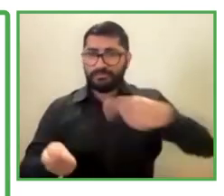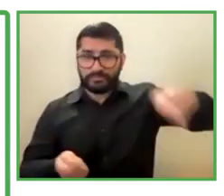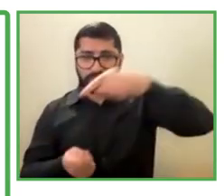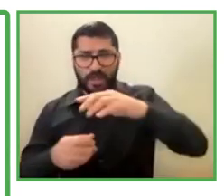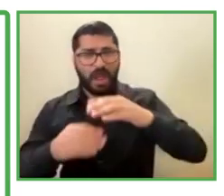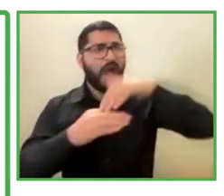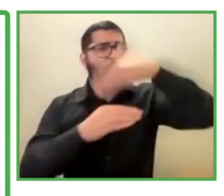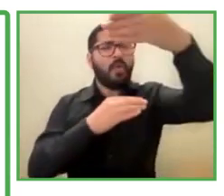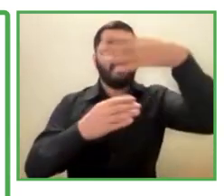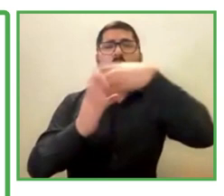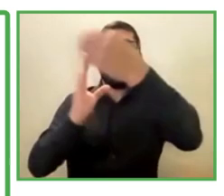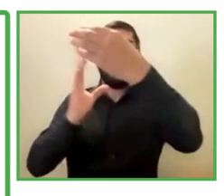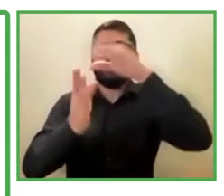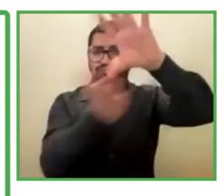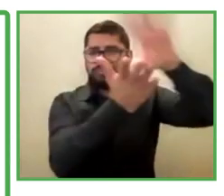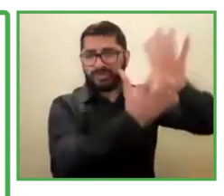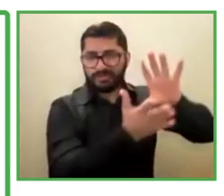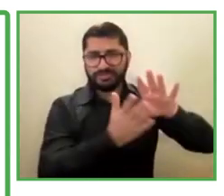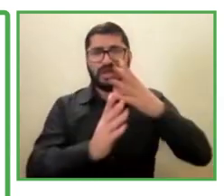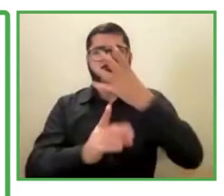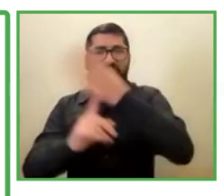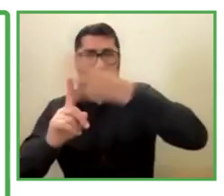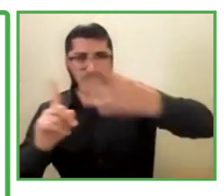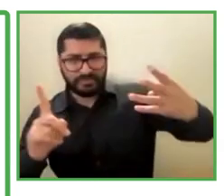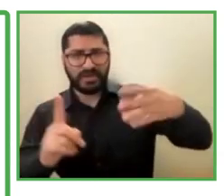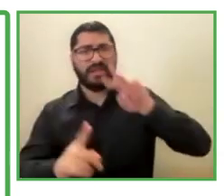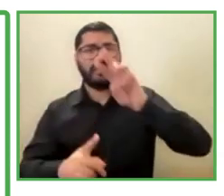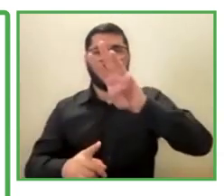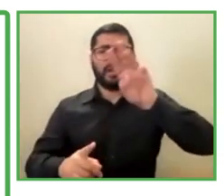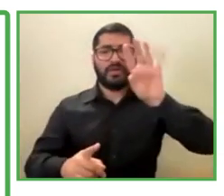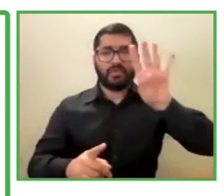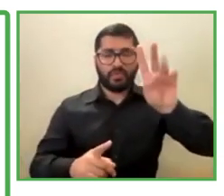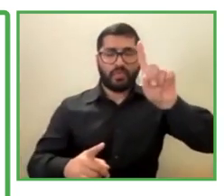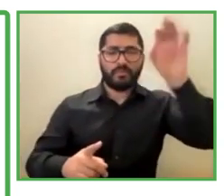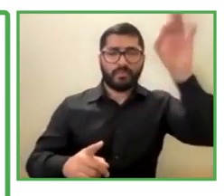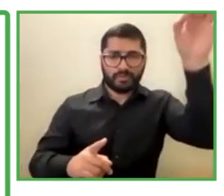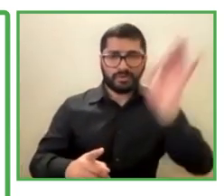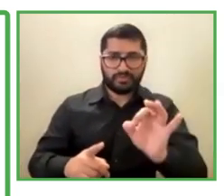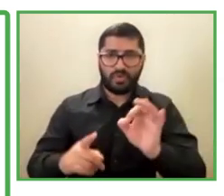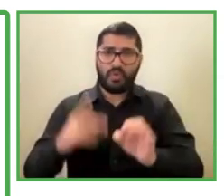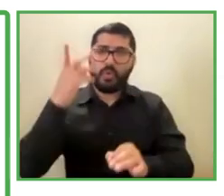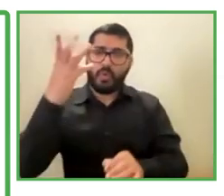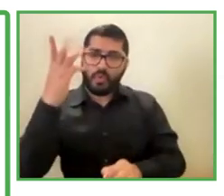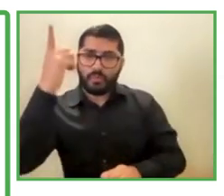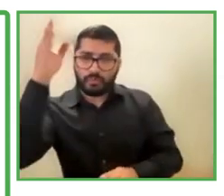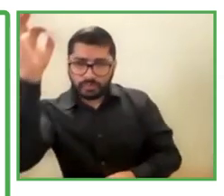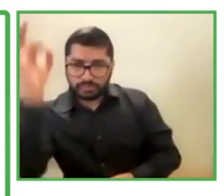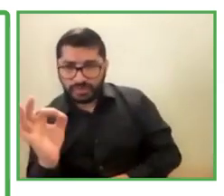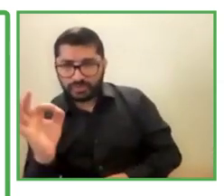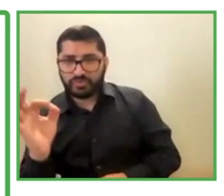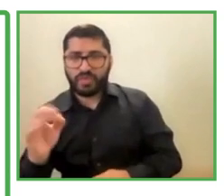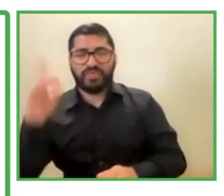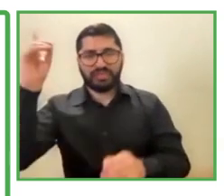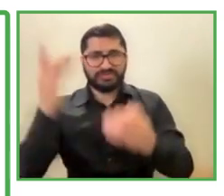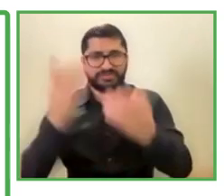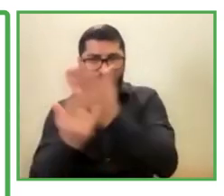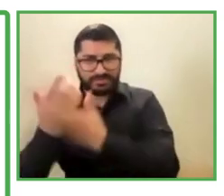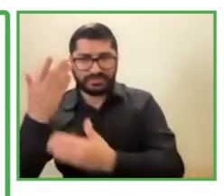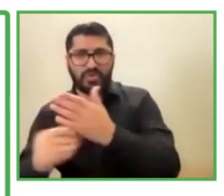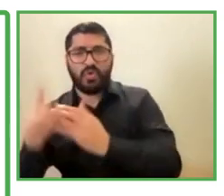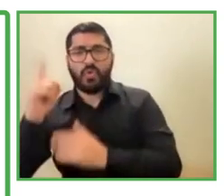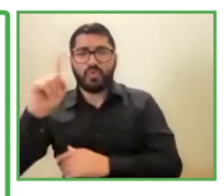3.8%. 2% of people with disabilities and 1.9% of